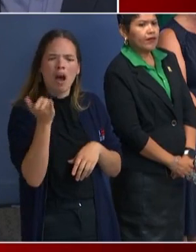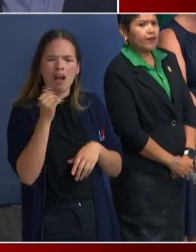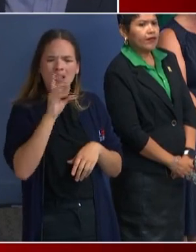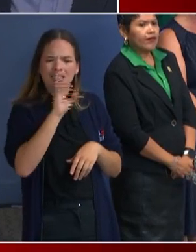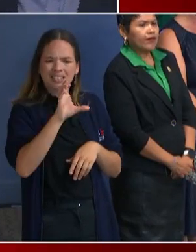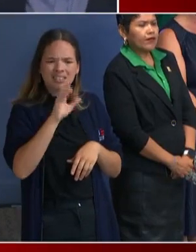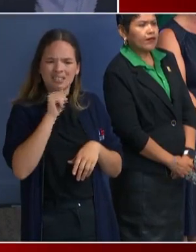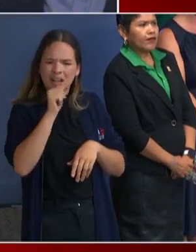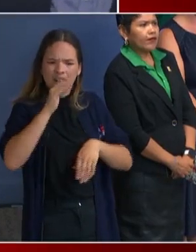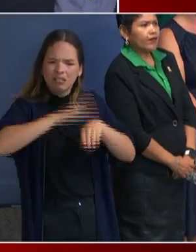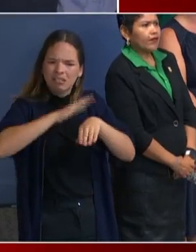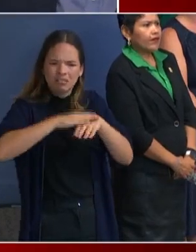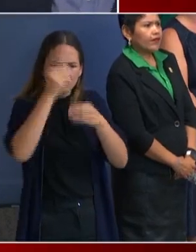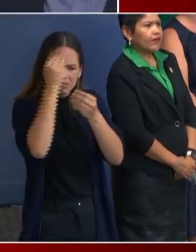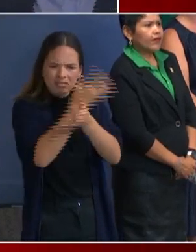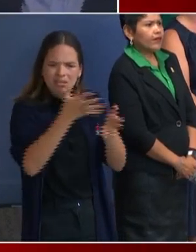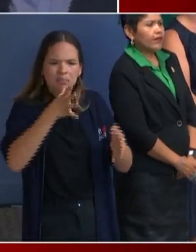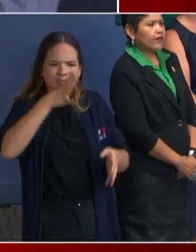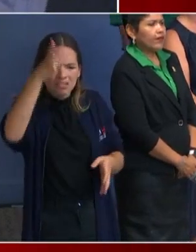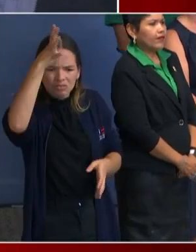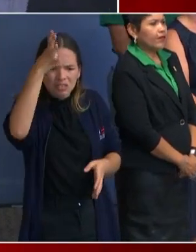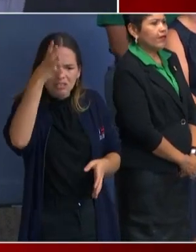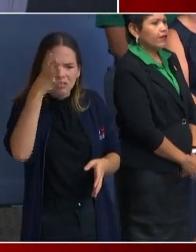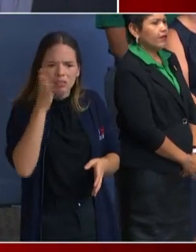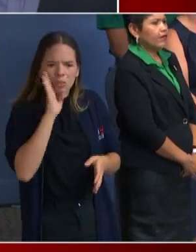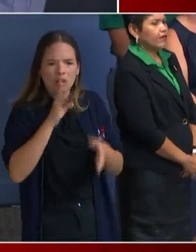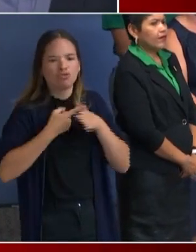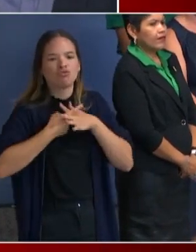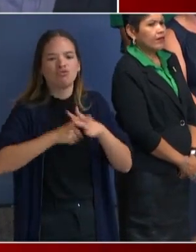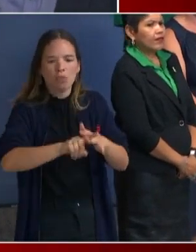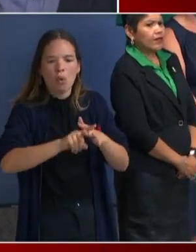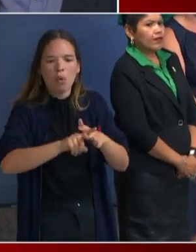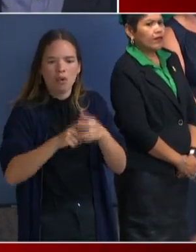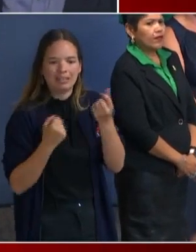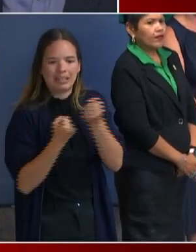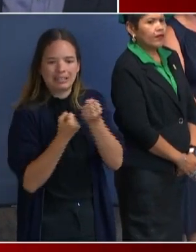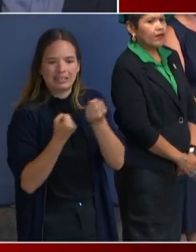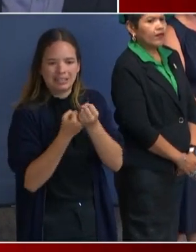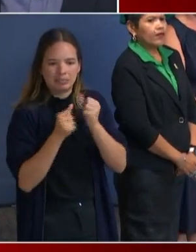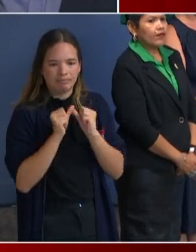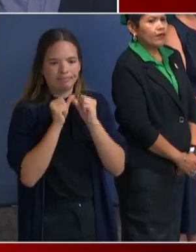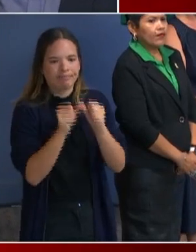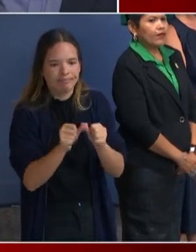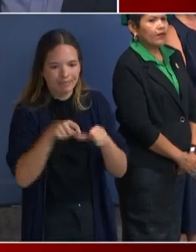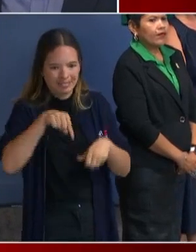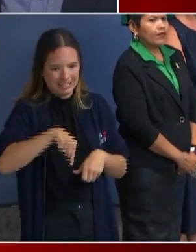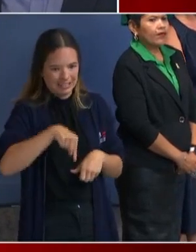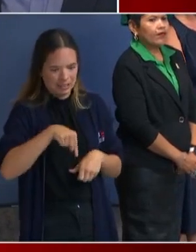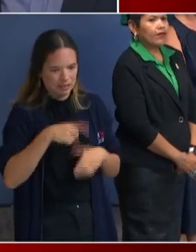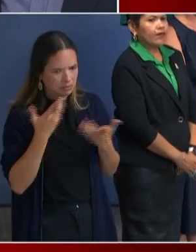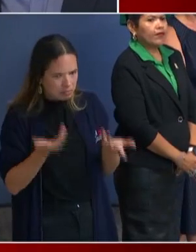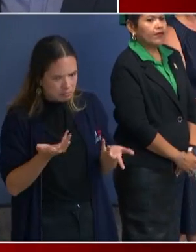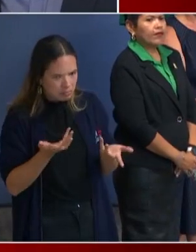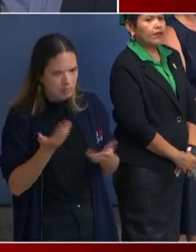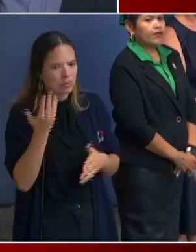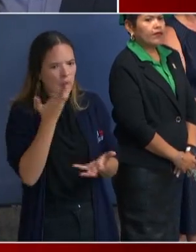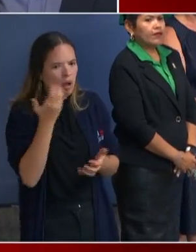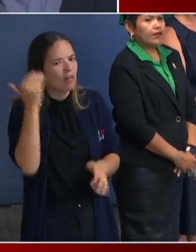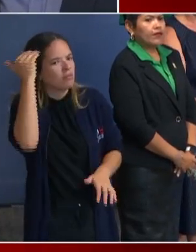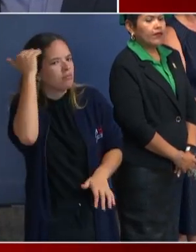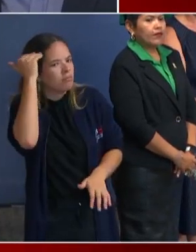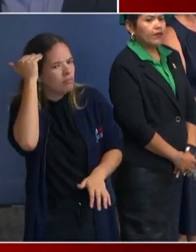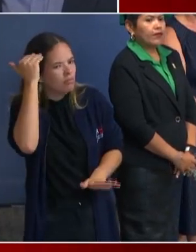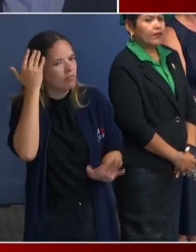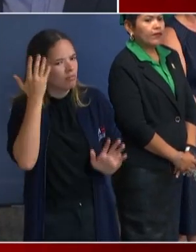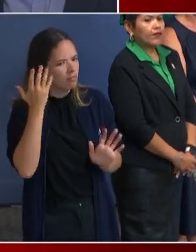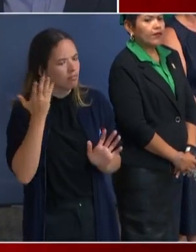and say, hey, look, you know, we're going to start enforcing this again. Or, you know, you want to be conscious of this. Or it just seems